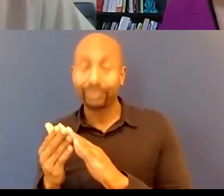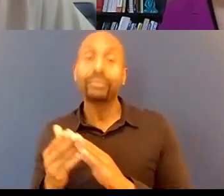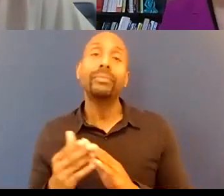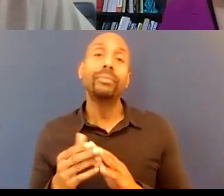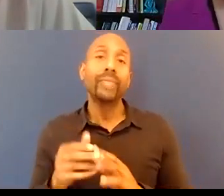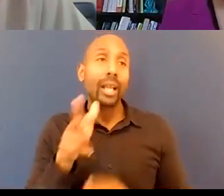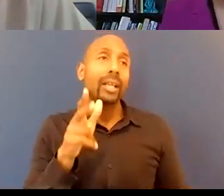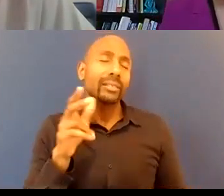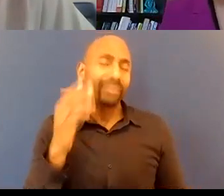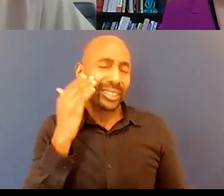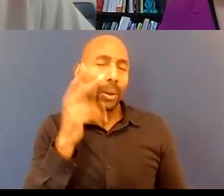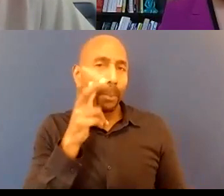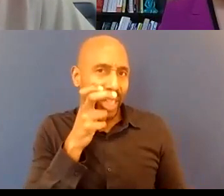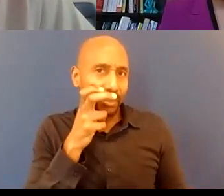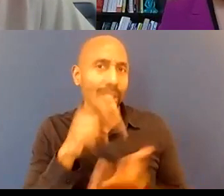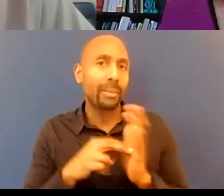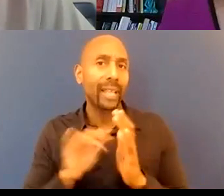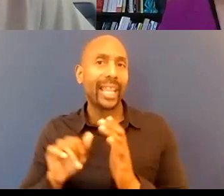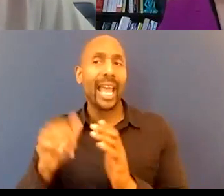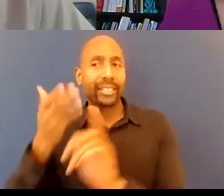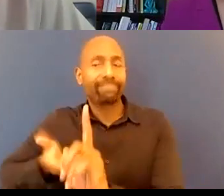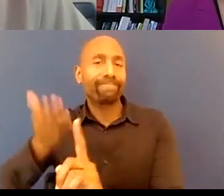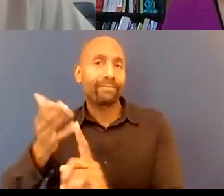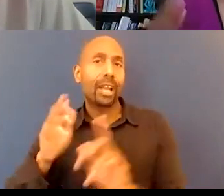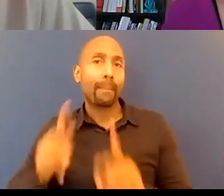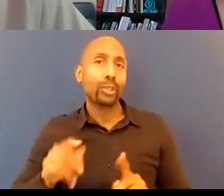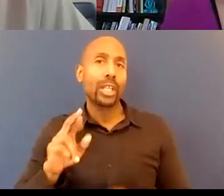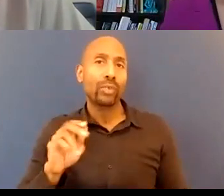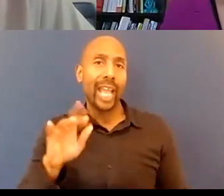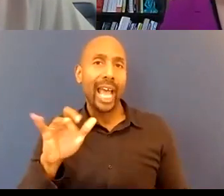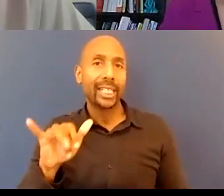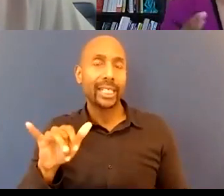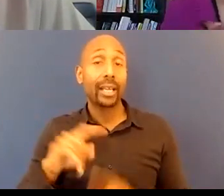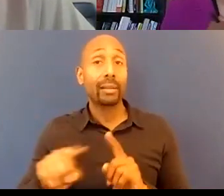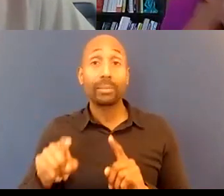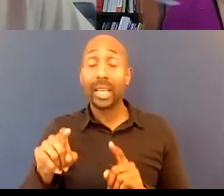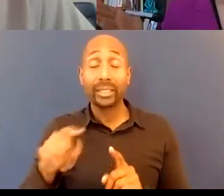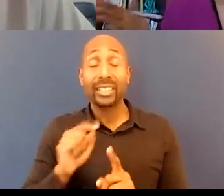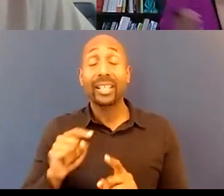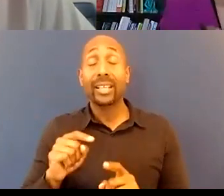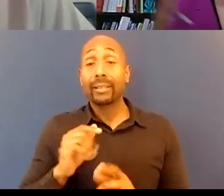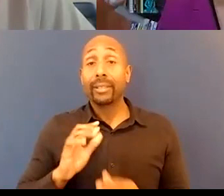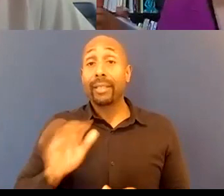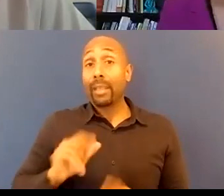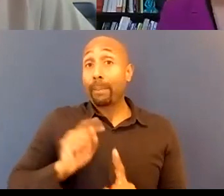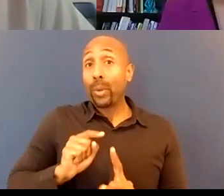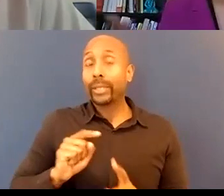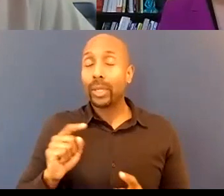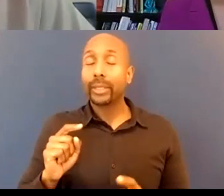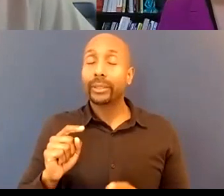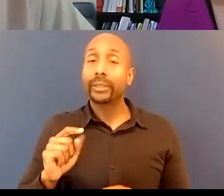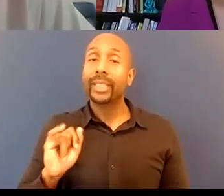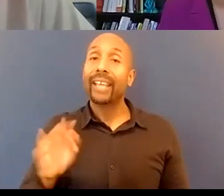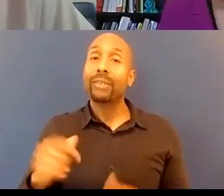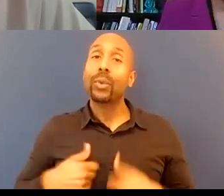experience and stories are truth and one of the things that we have to keep from doing is trying to determine and impose who